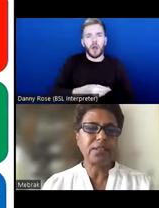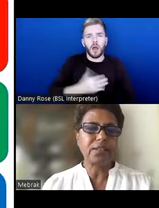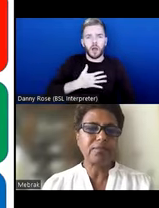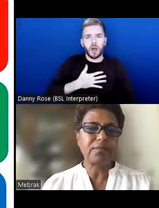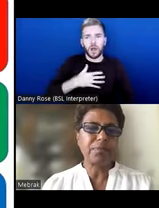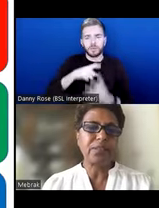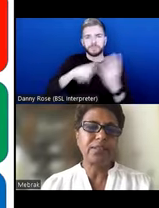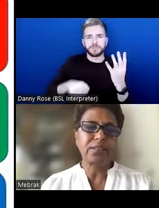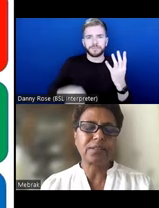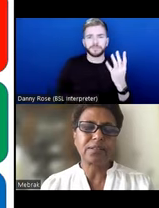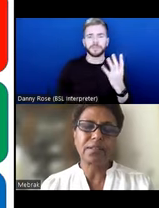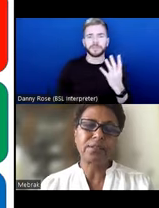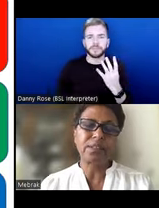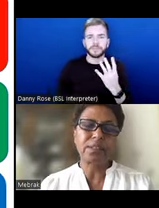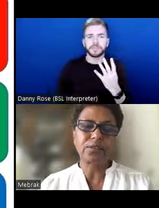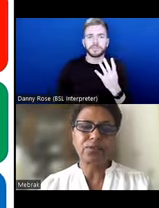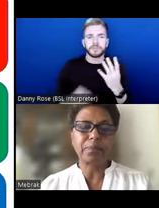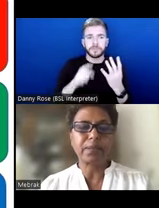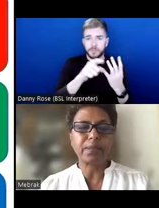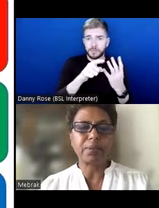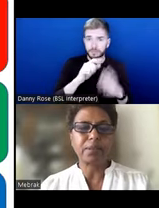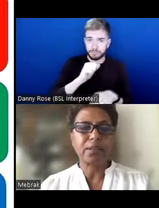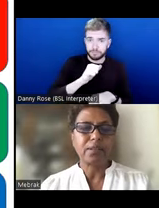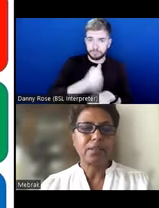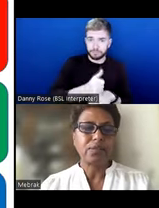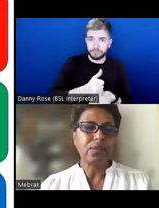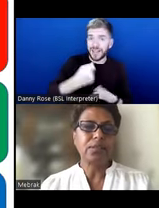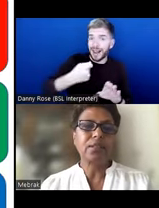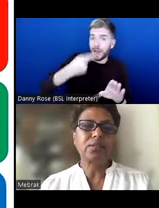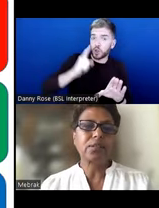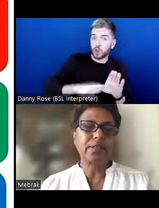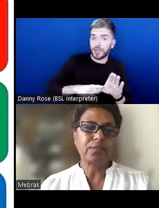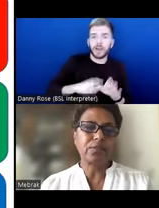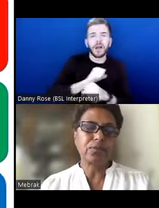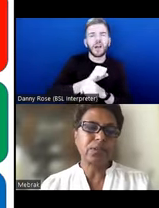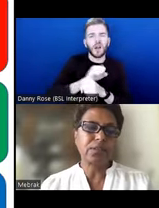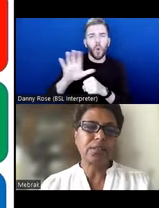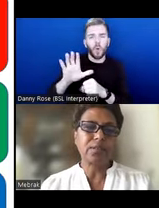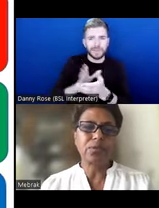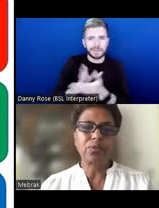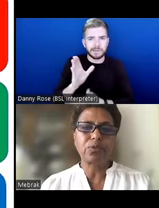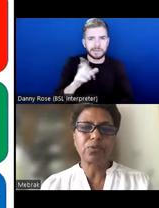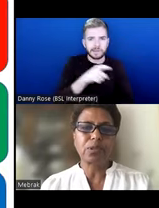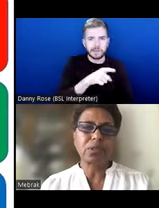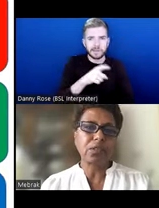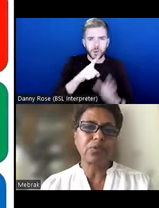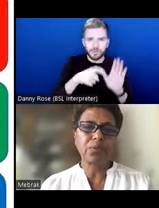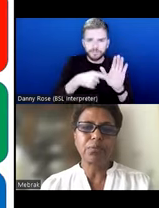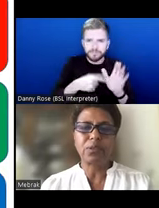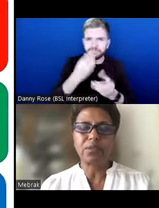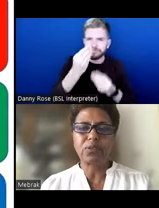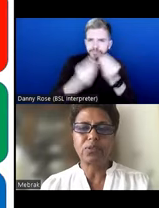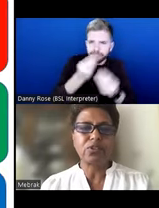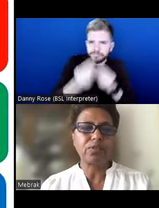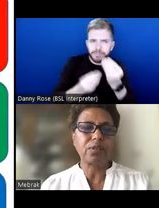just built this last year through the pandemic to just articulate what it is that we want to do and how we